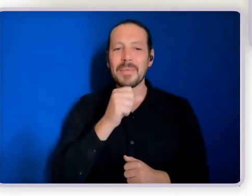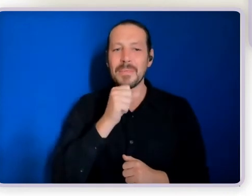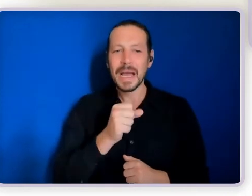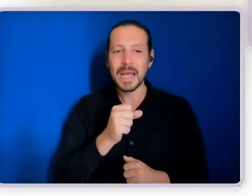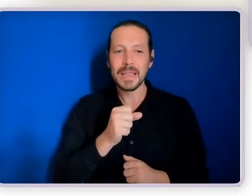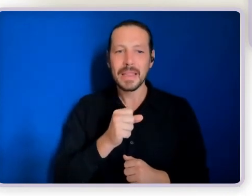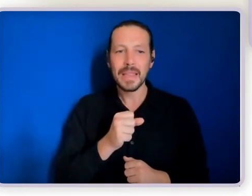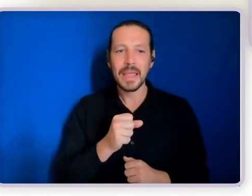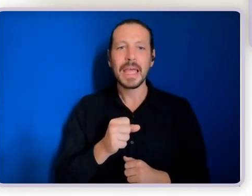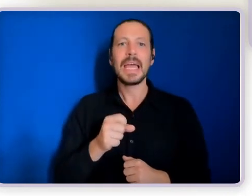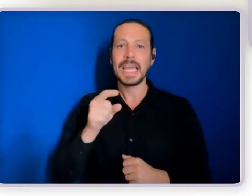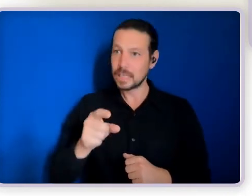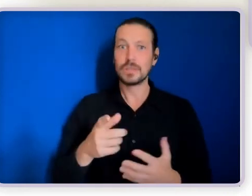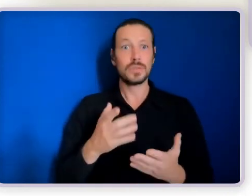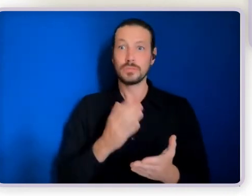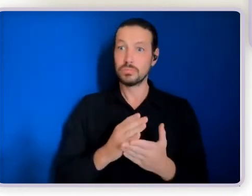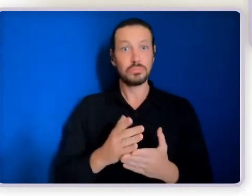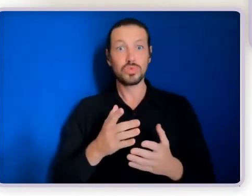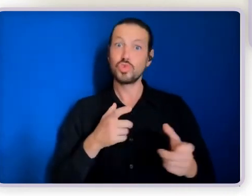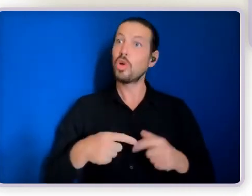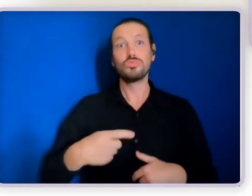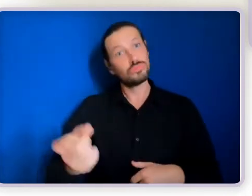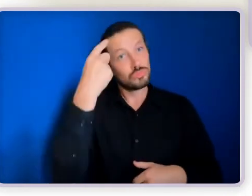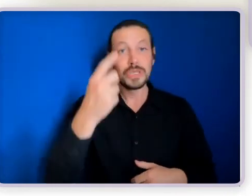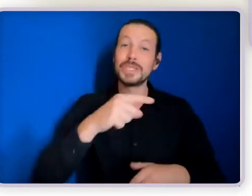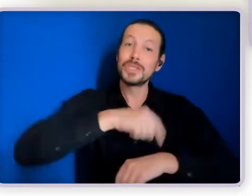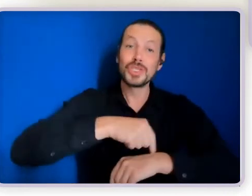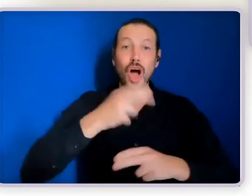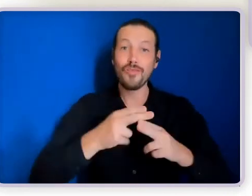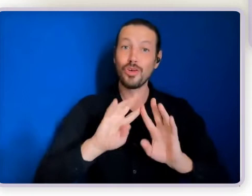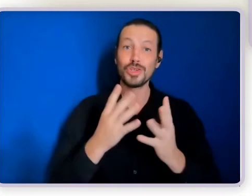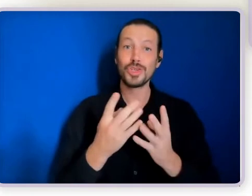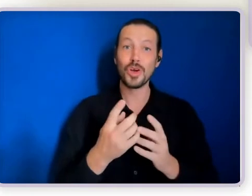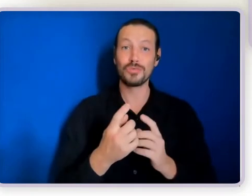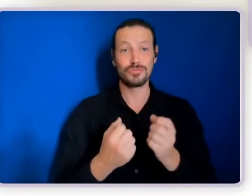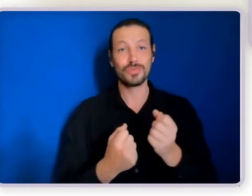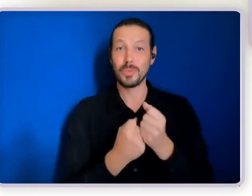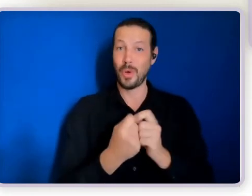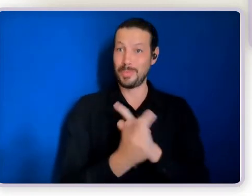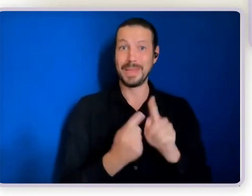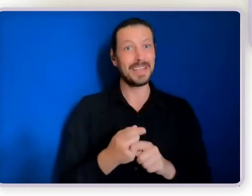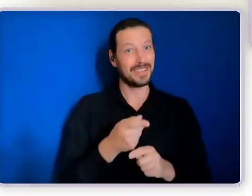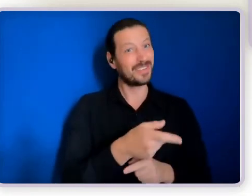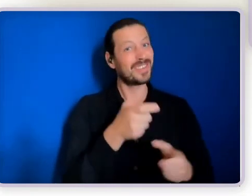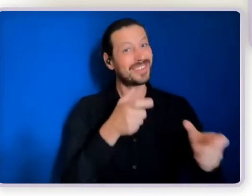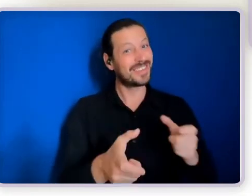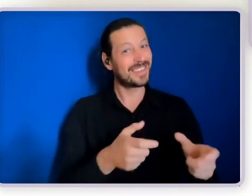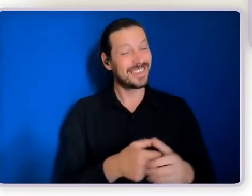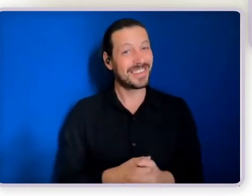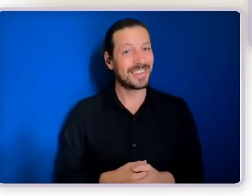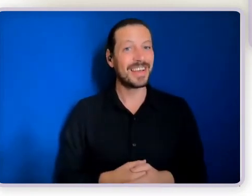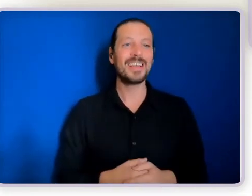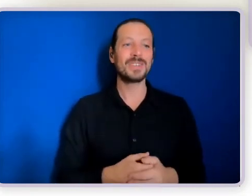for my circle meeting you know so really important changes that happen because people are valued they listened to and action comes from them